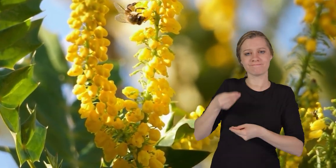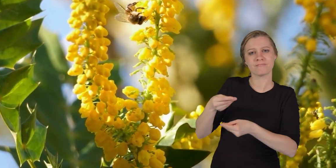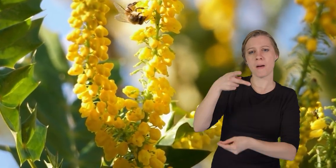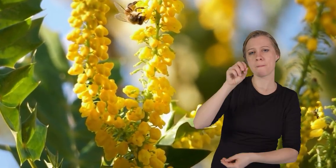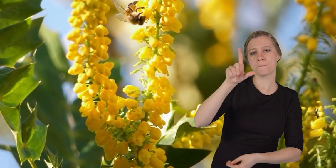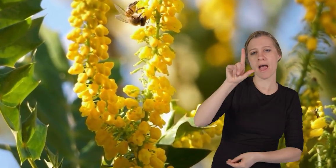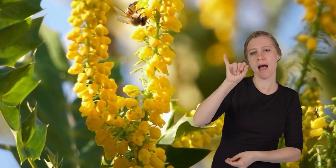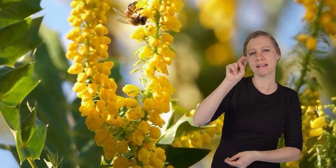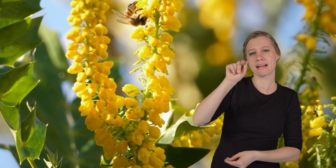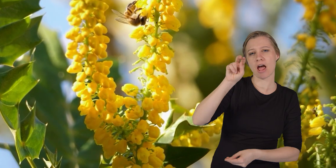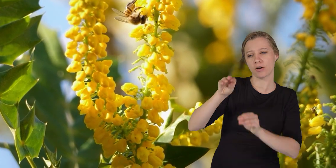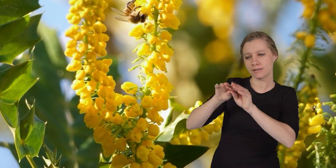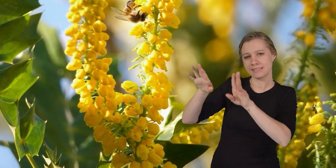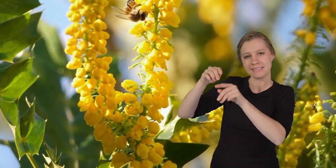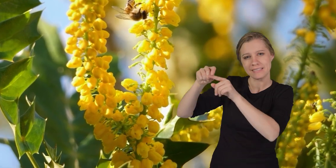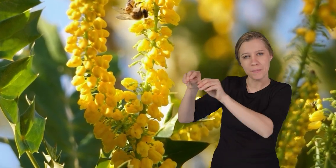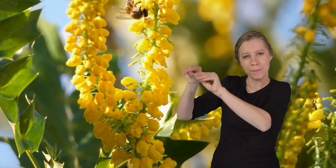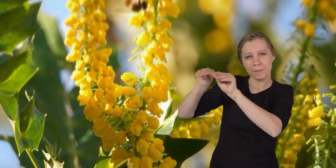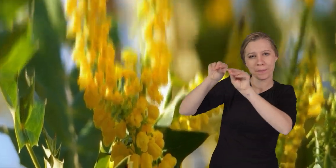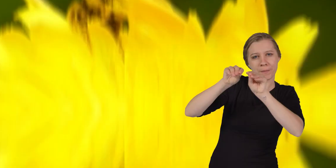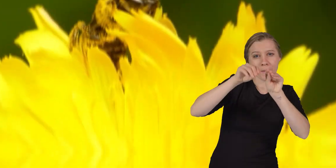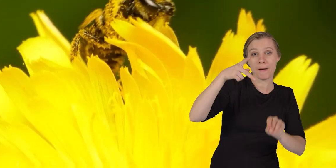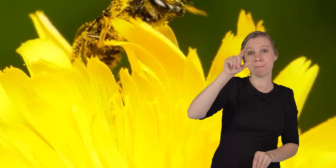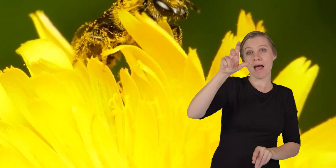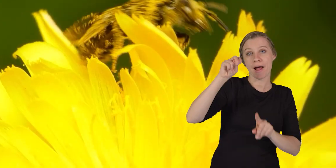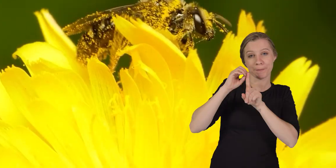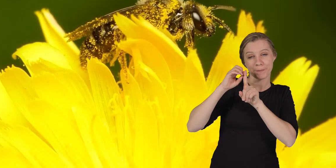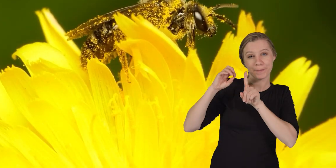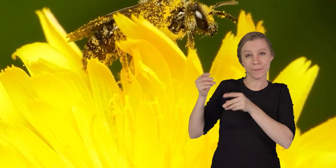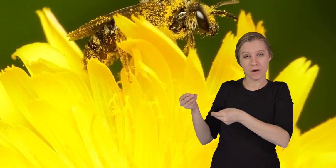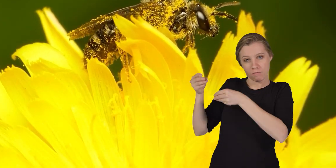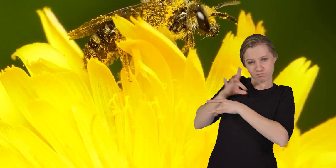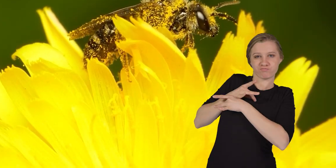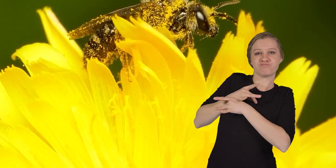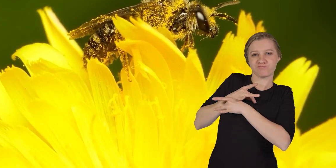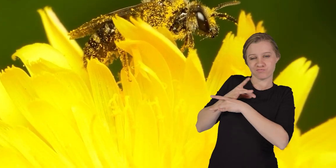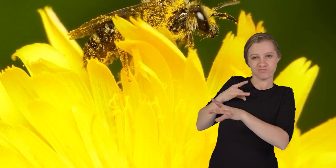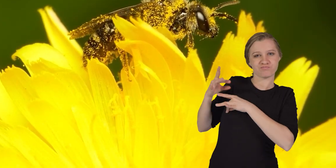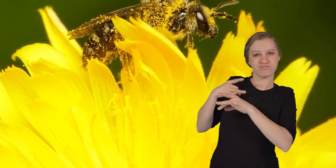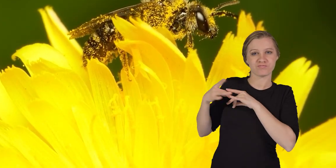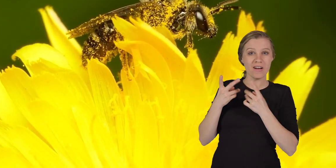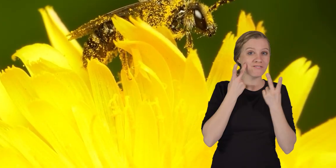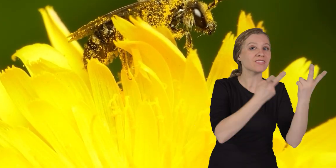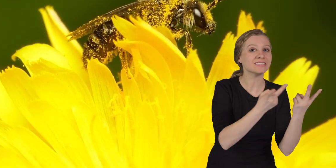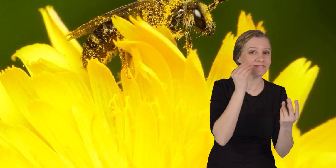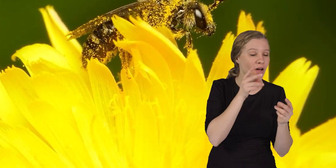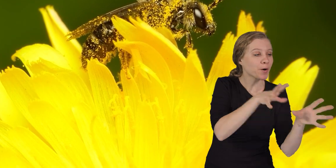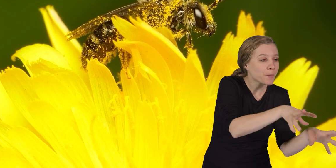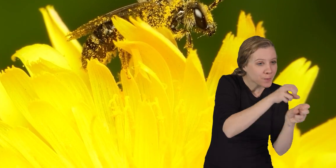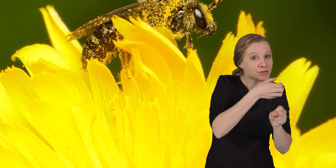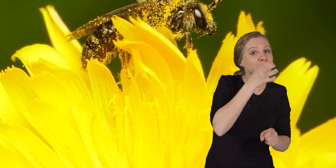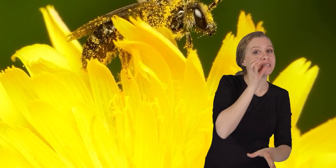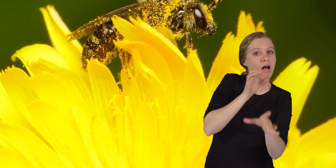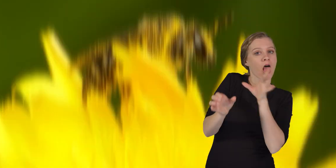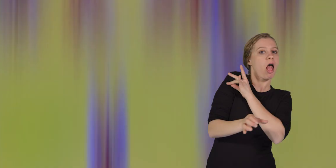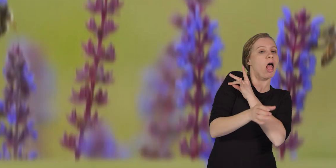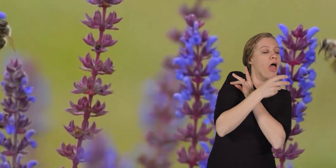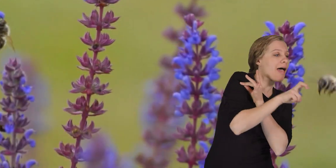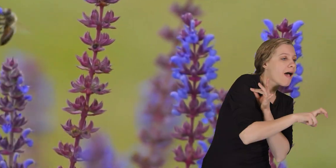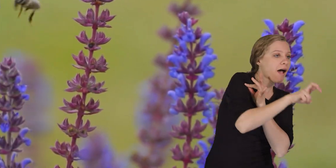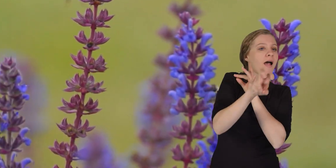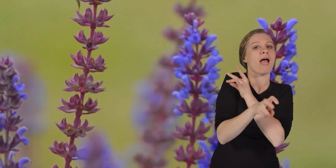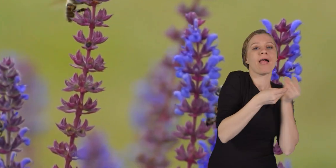environment because they are excellent pollinators. Pollen sticks to their fuzzy bodies when they visit flowers to collect nectar.